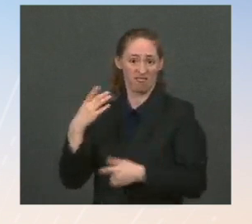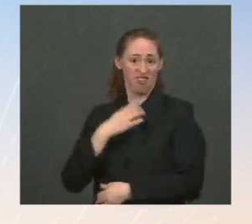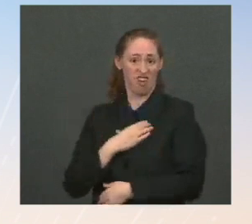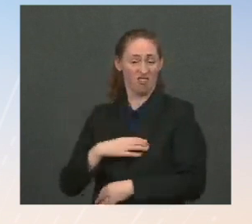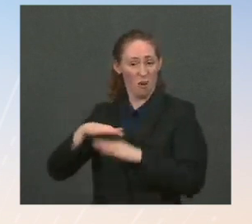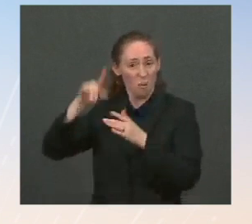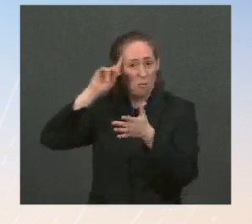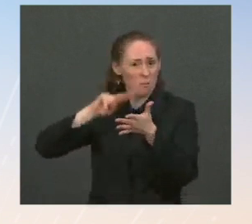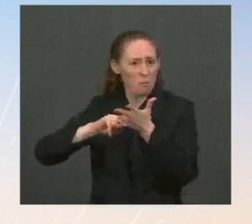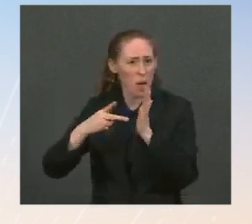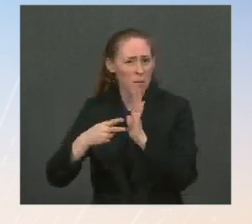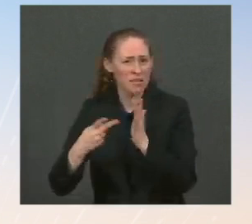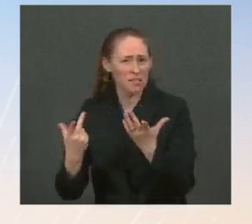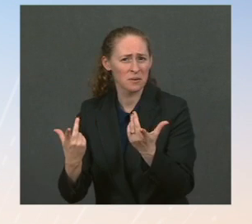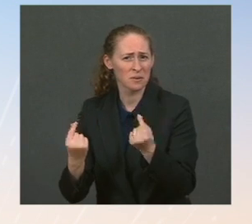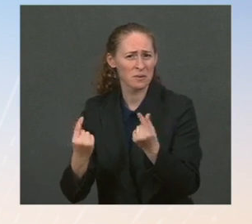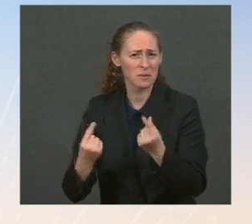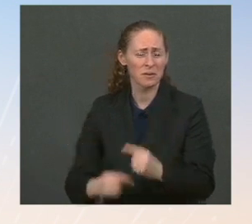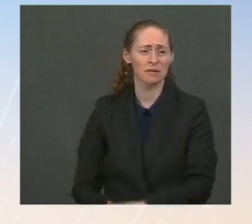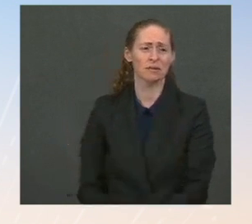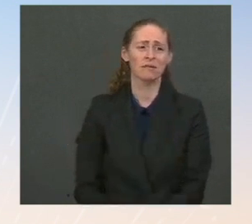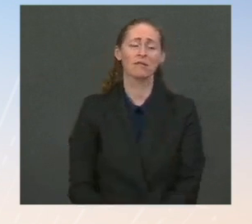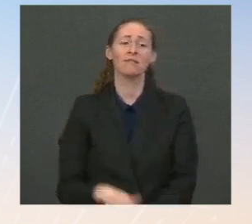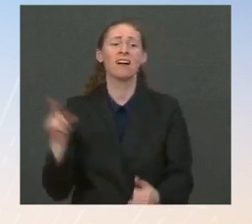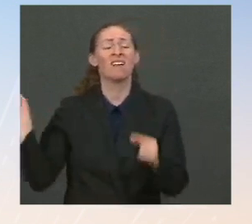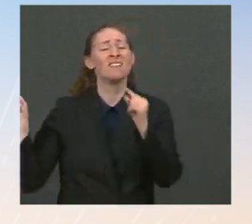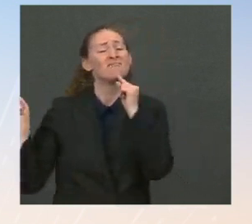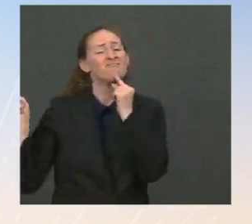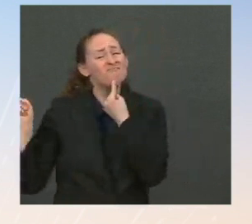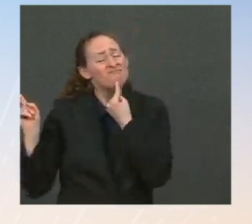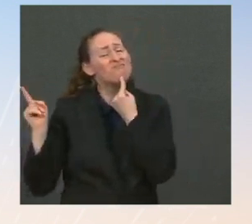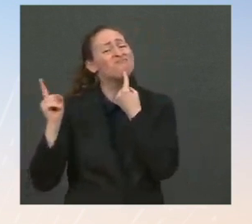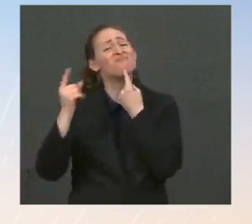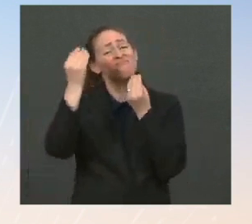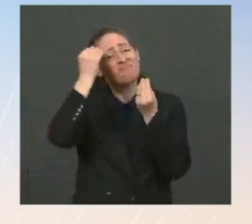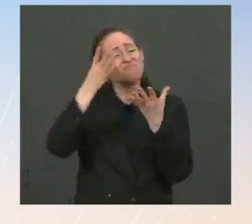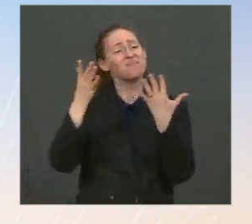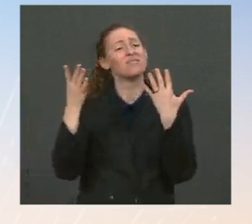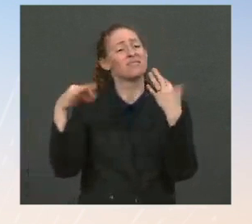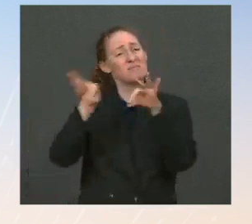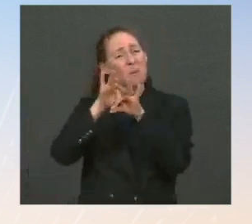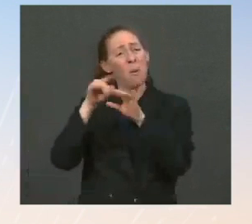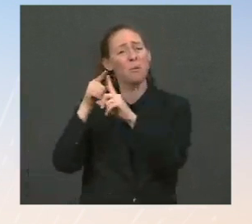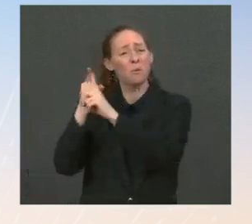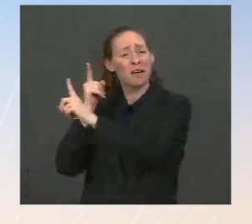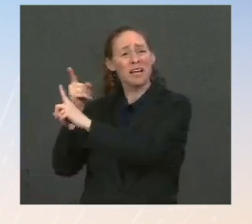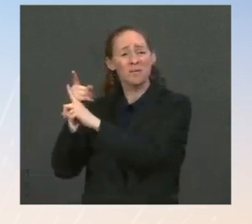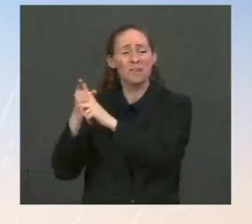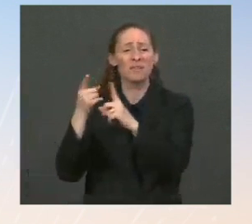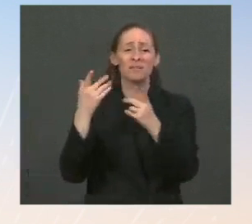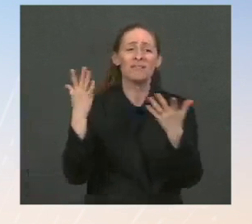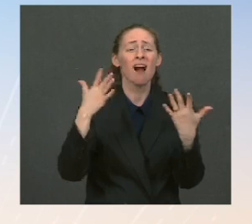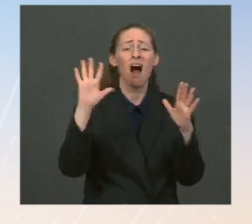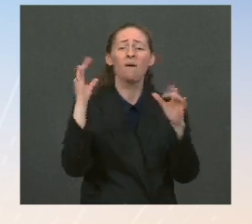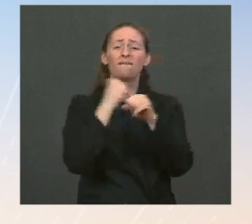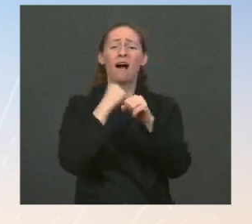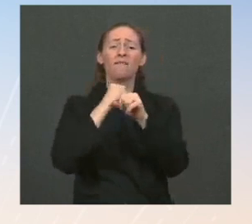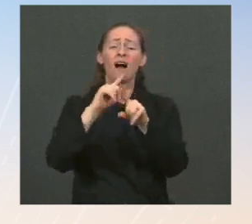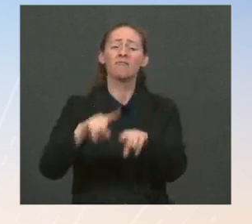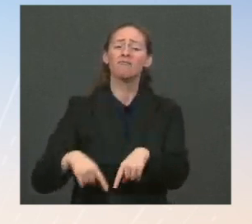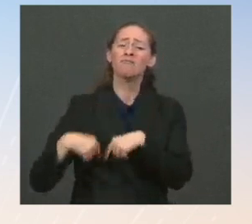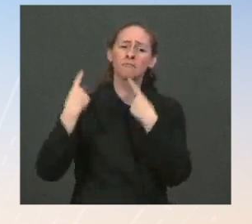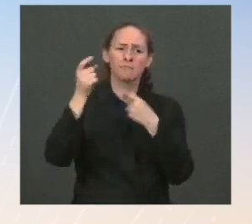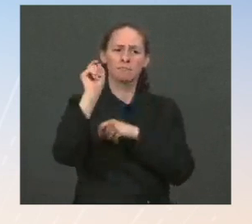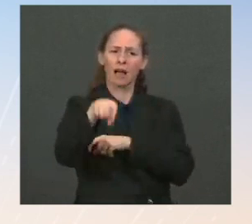This is a very important issue. The President has been fighting his entire life on voting rights. And